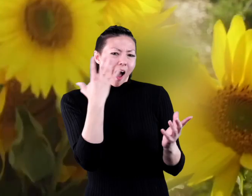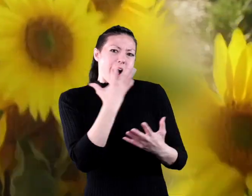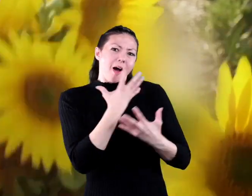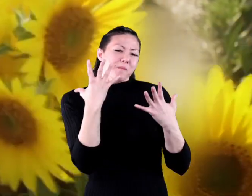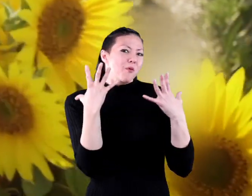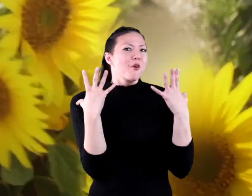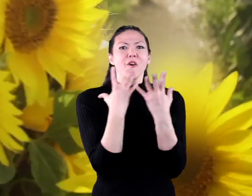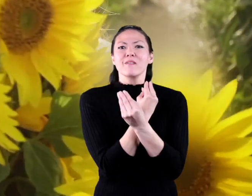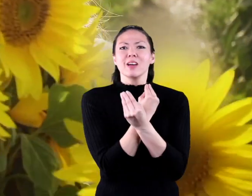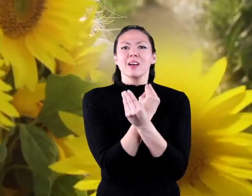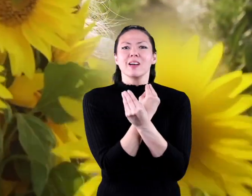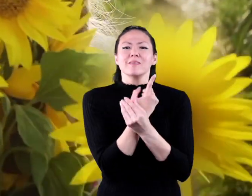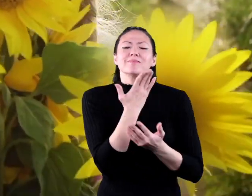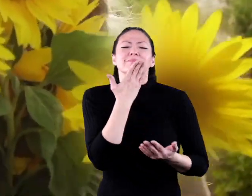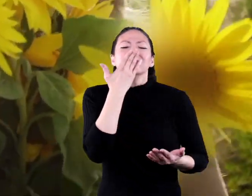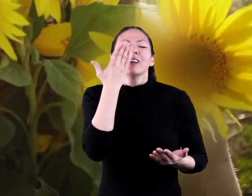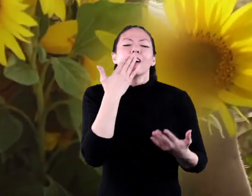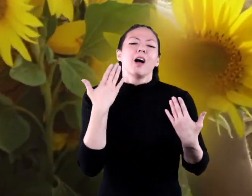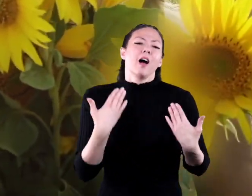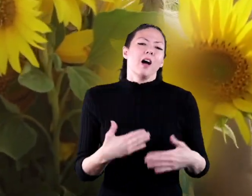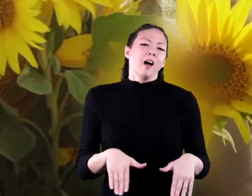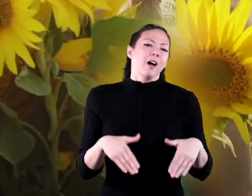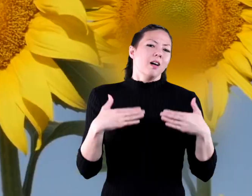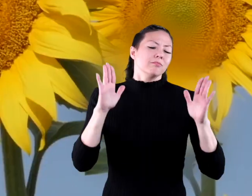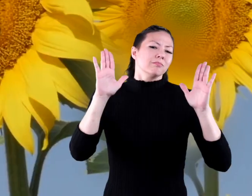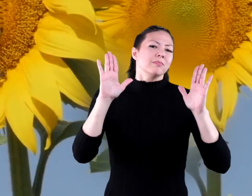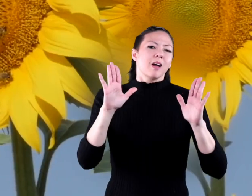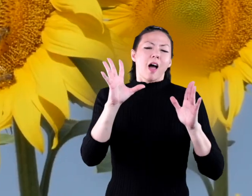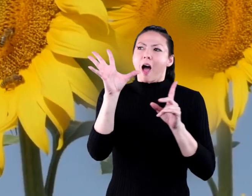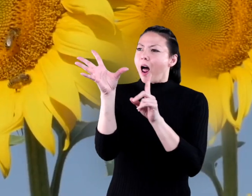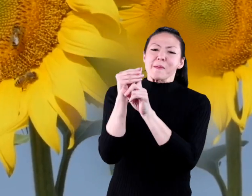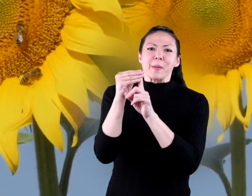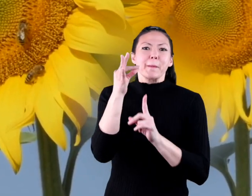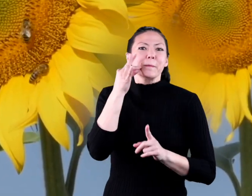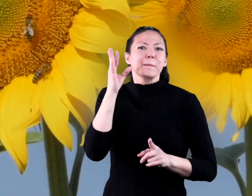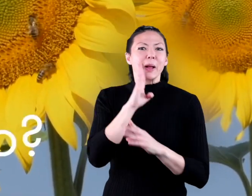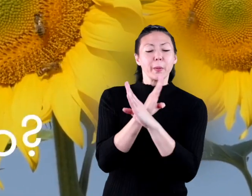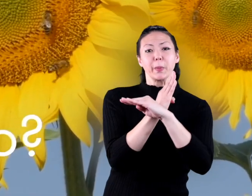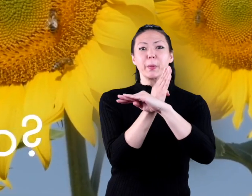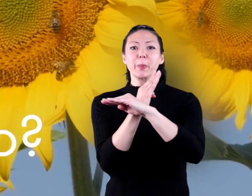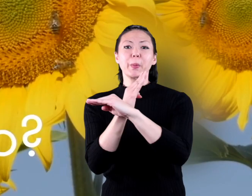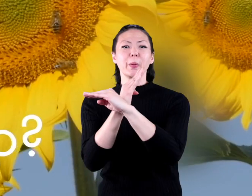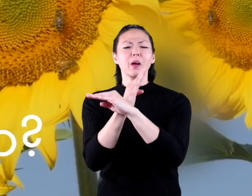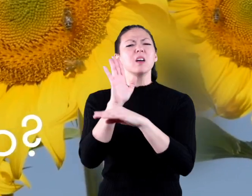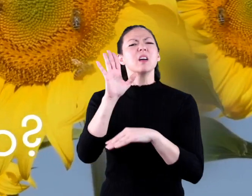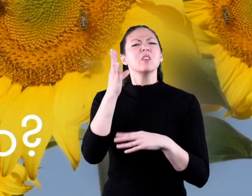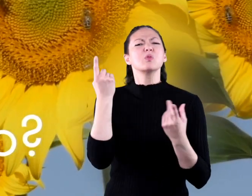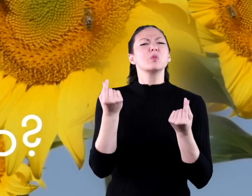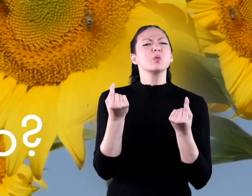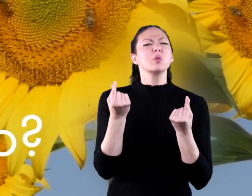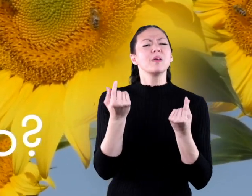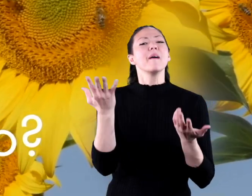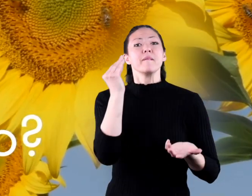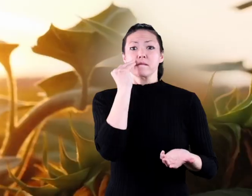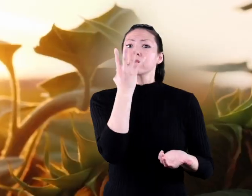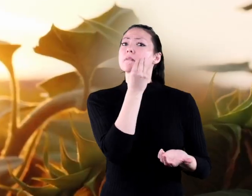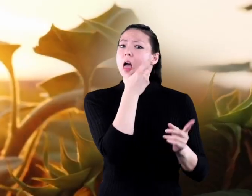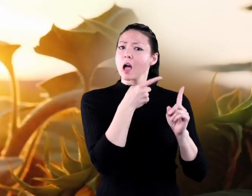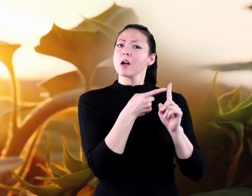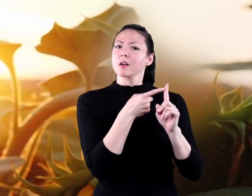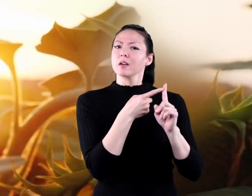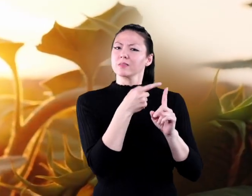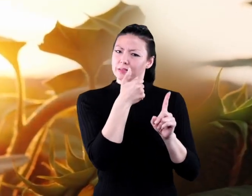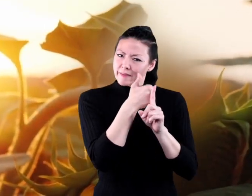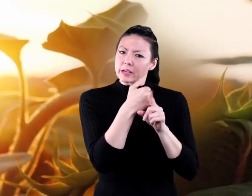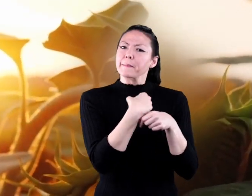pretty to look at, often smell really sweet, and they attract bees. But what do they do? Well,